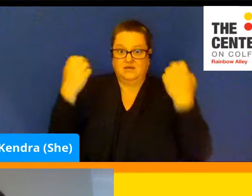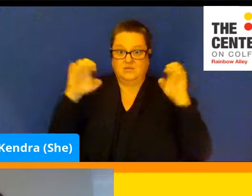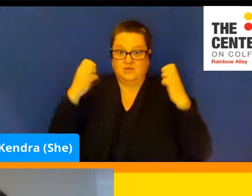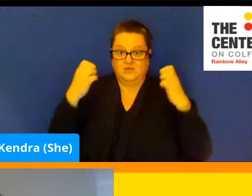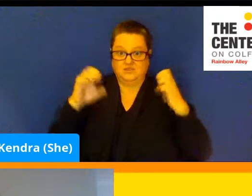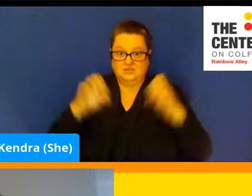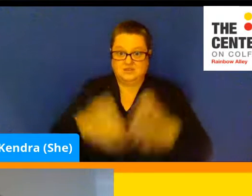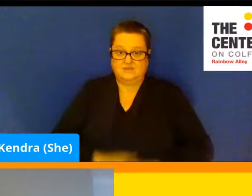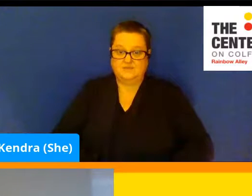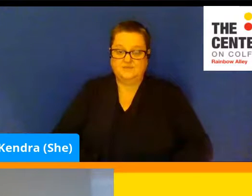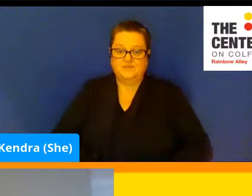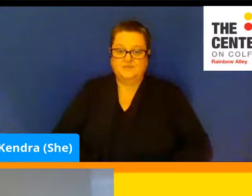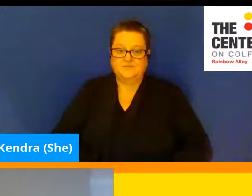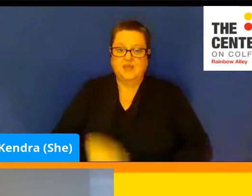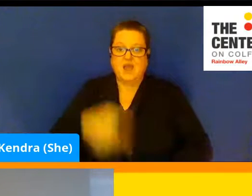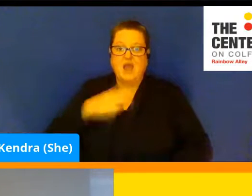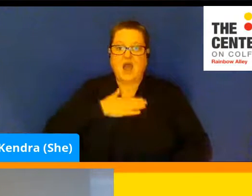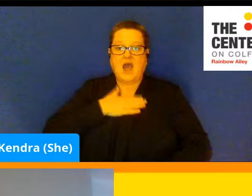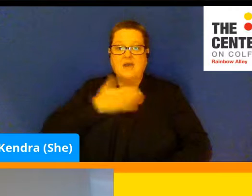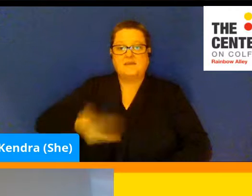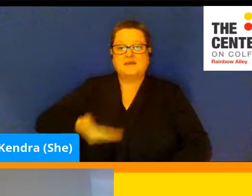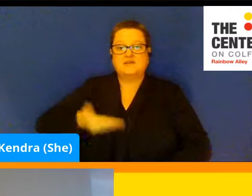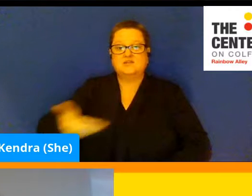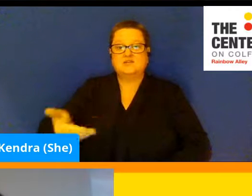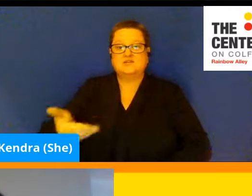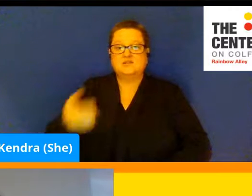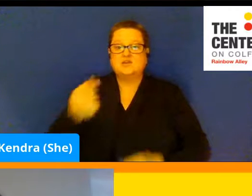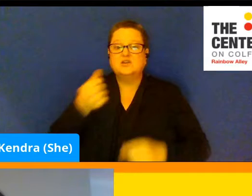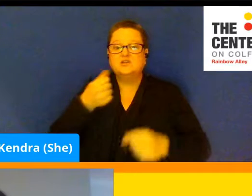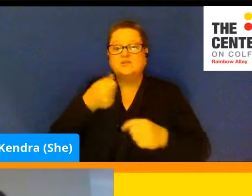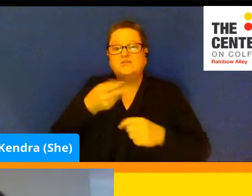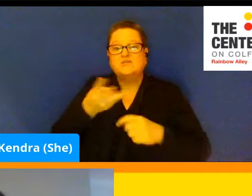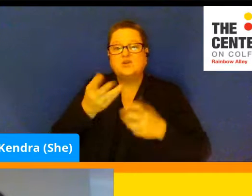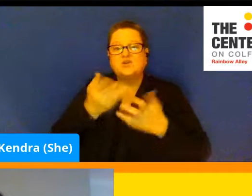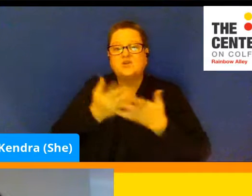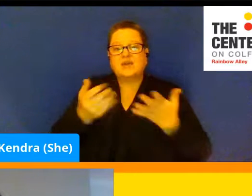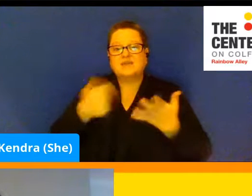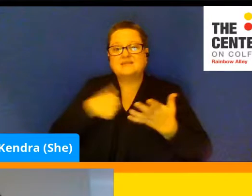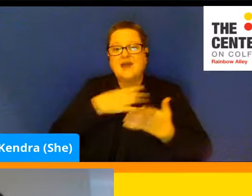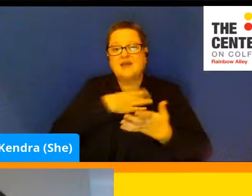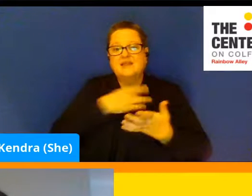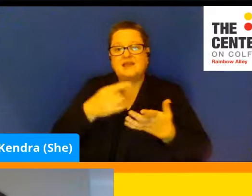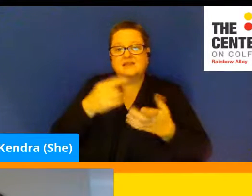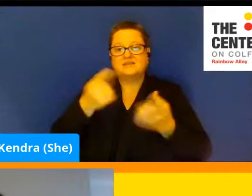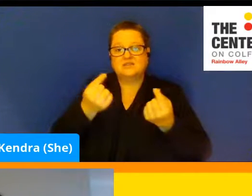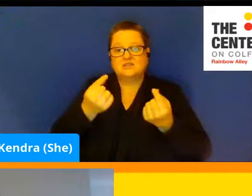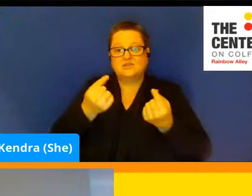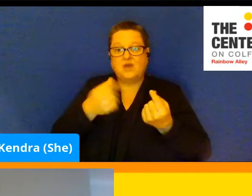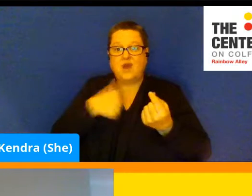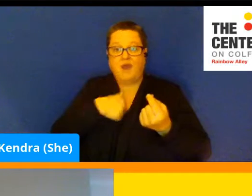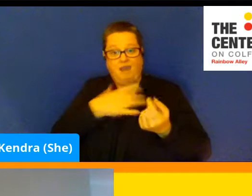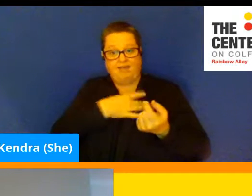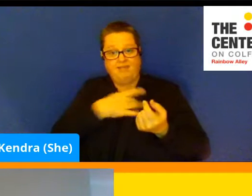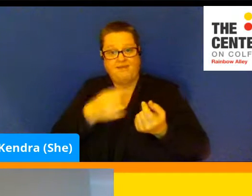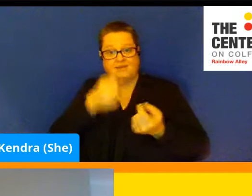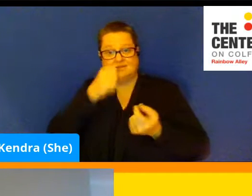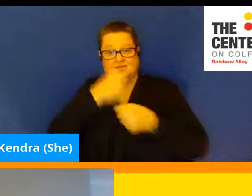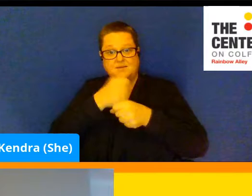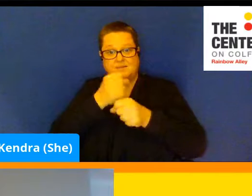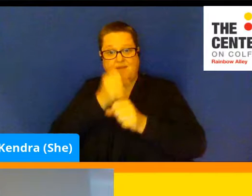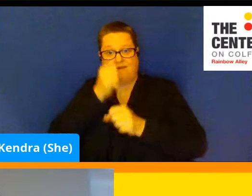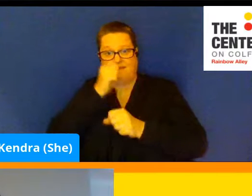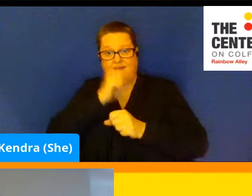So I'm introducing you to a couple of things that I like to do. I like to make ice cream and do some